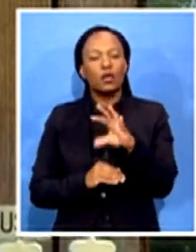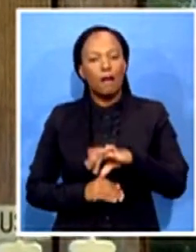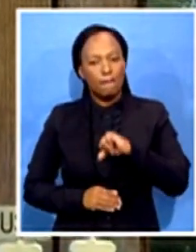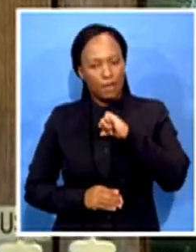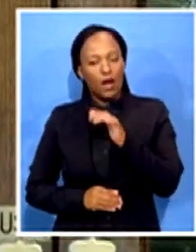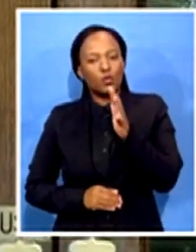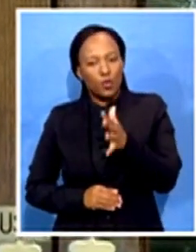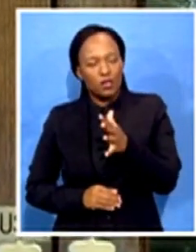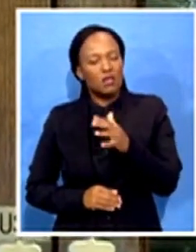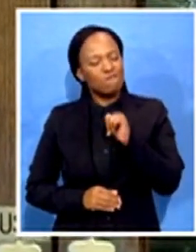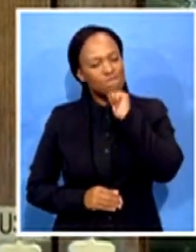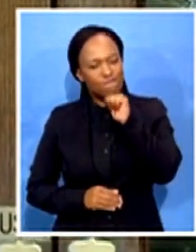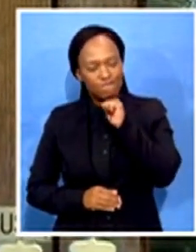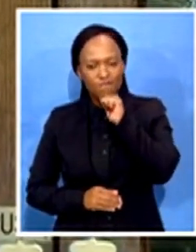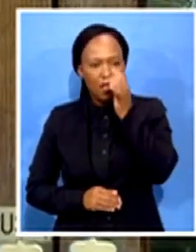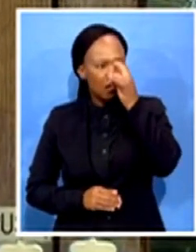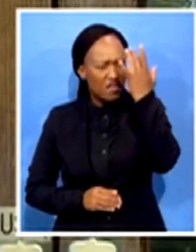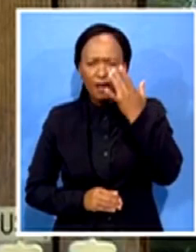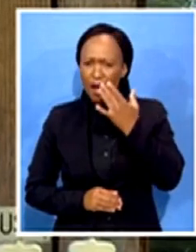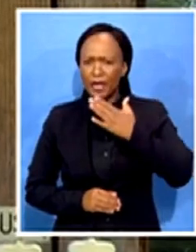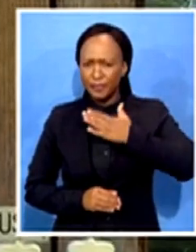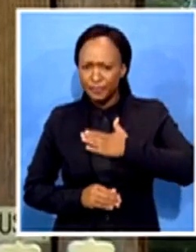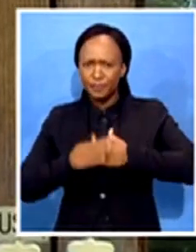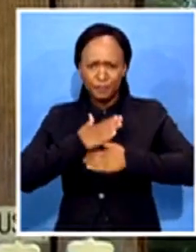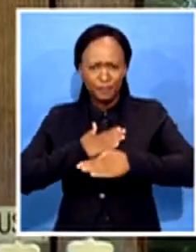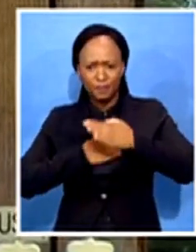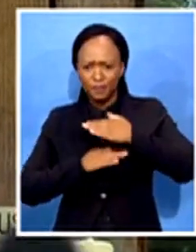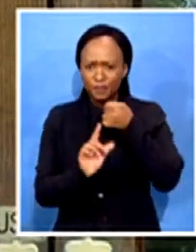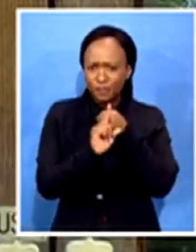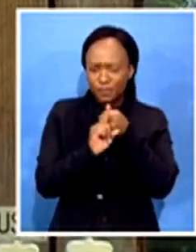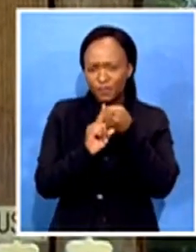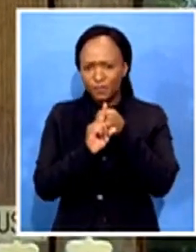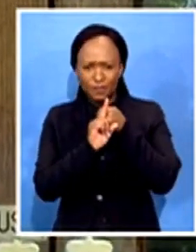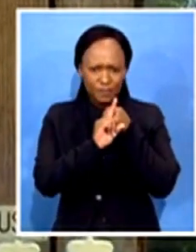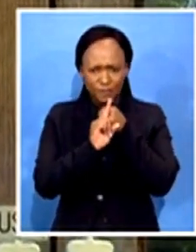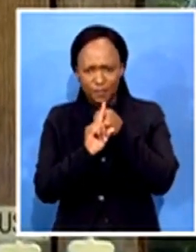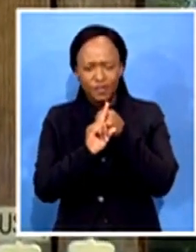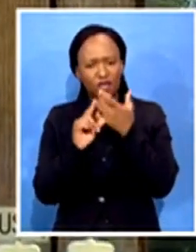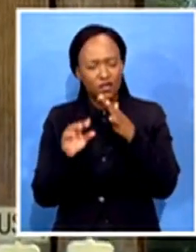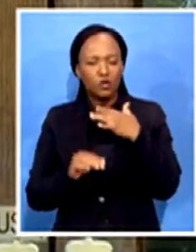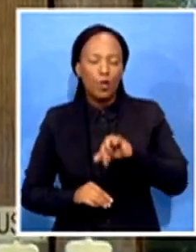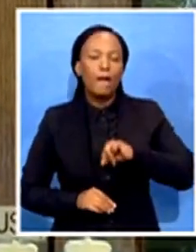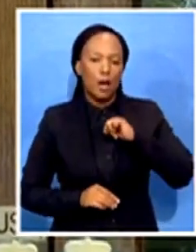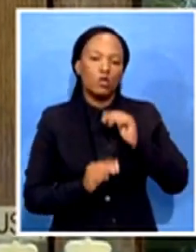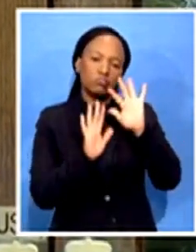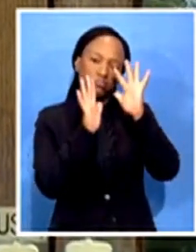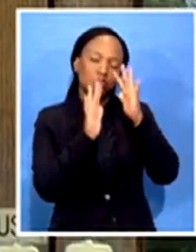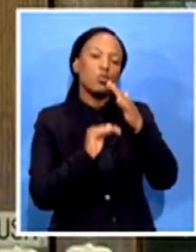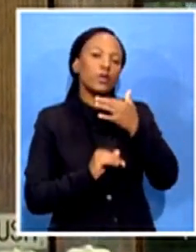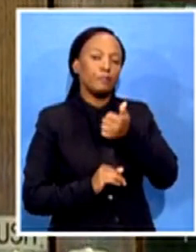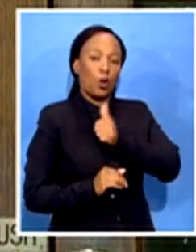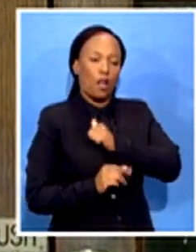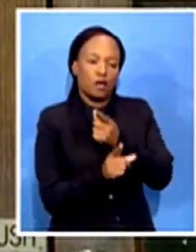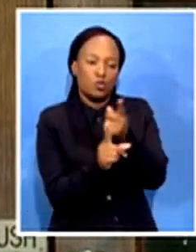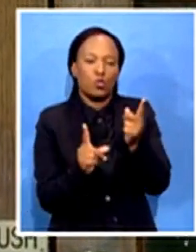trying and difficult conditions. We are proud of them and we wish them all the best. Just lastly, I remember last year when learners were